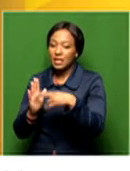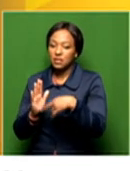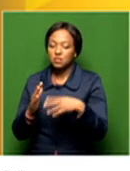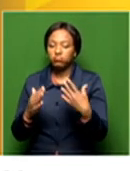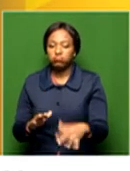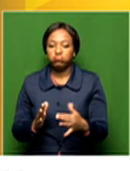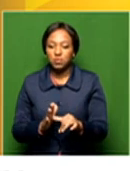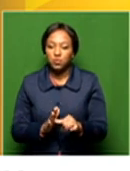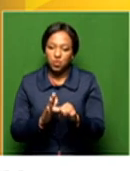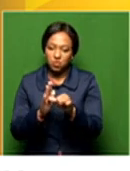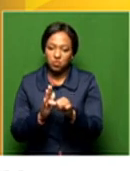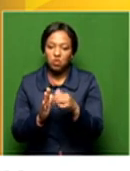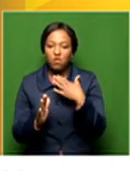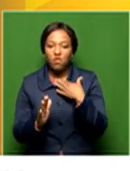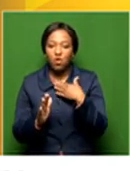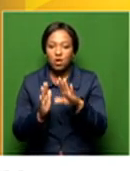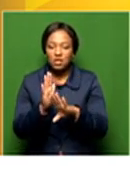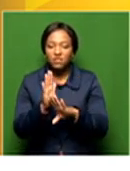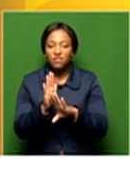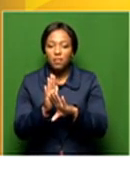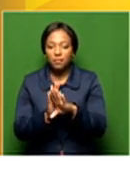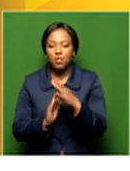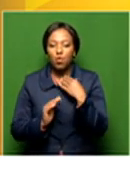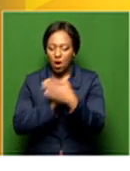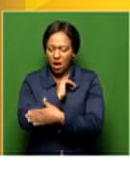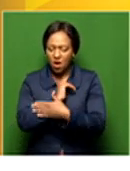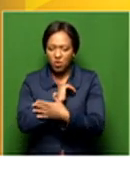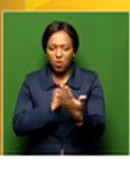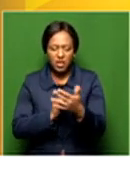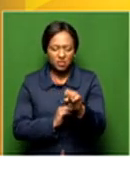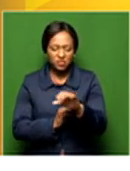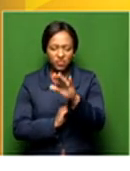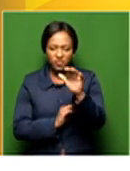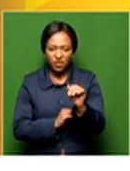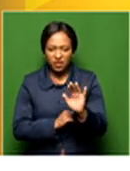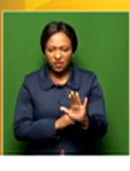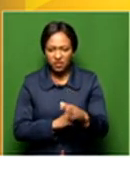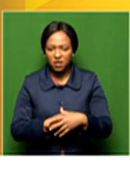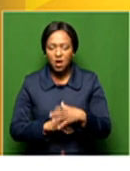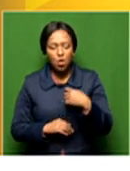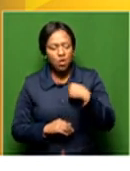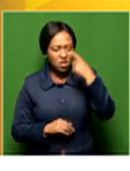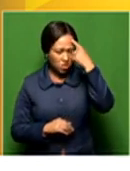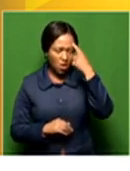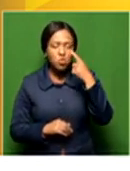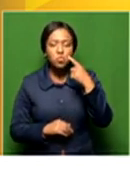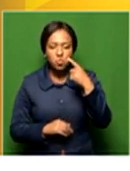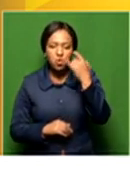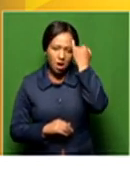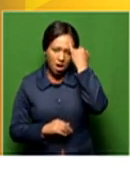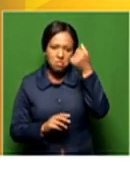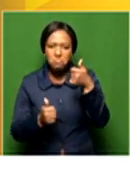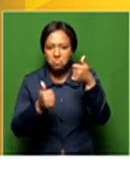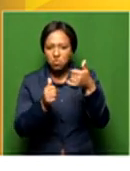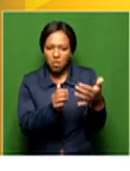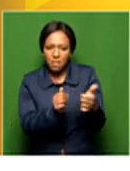for any country and especially a developmental country like South Africa is. And we thought it was a great idea to partner with small